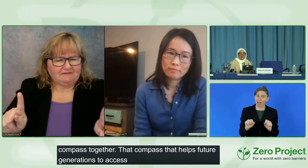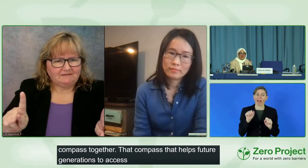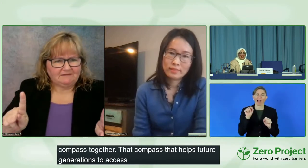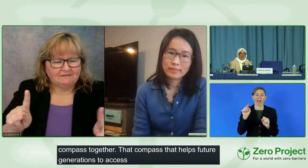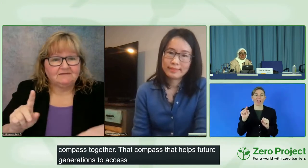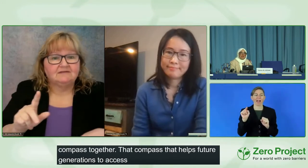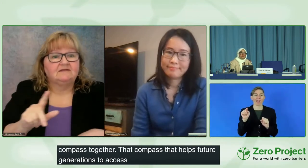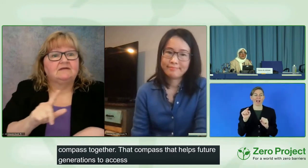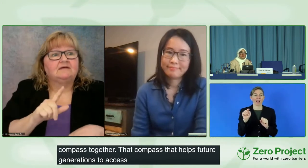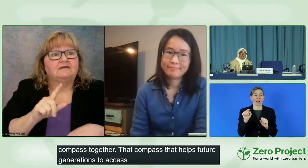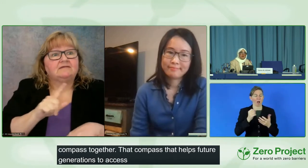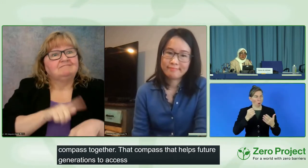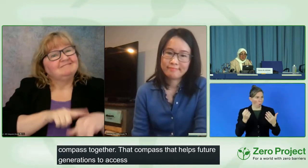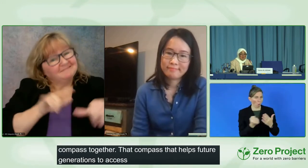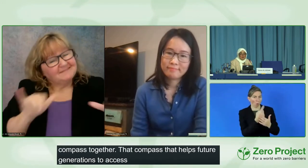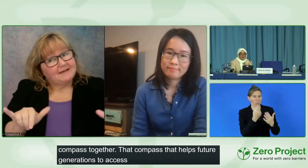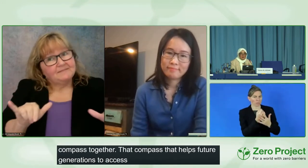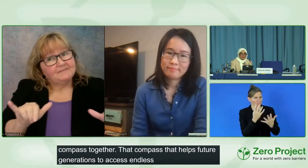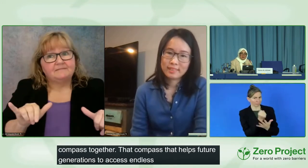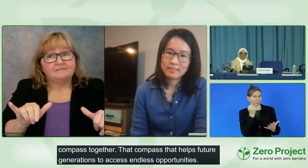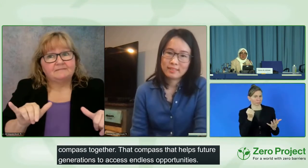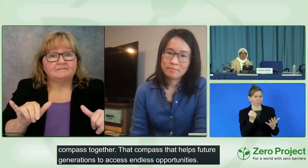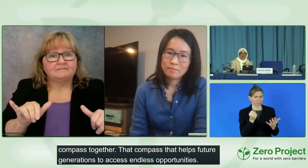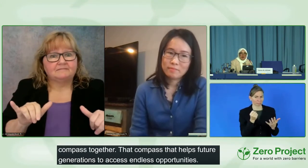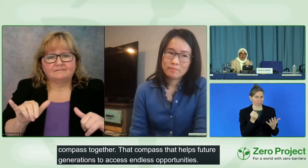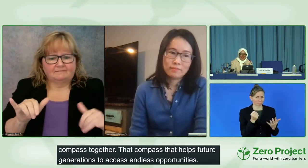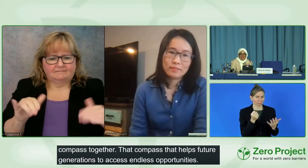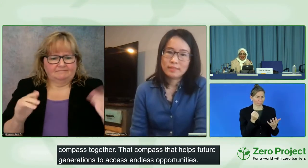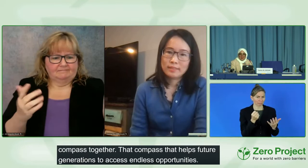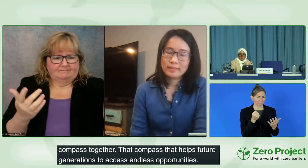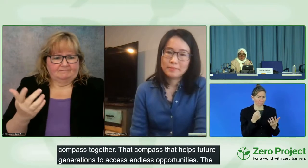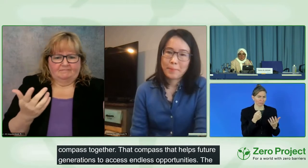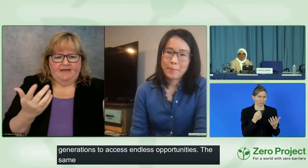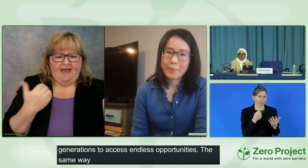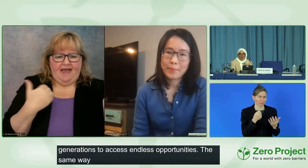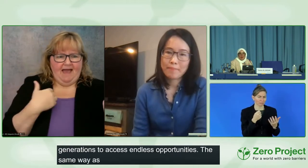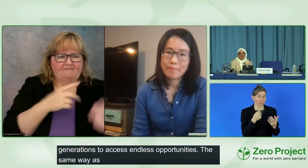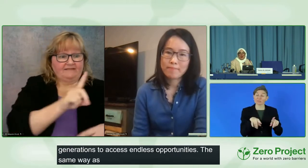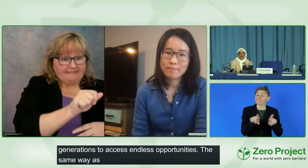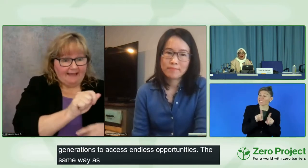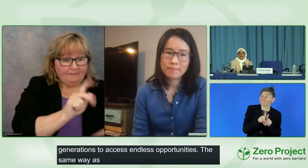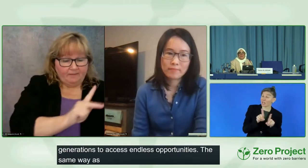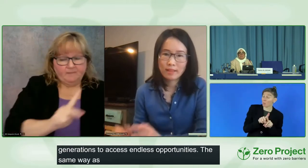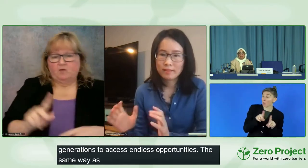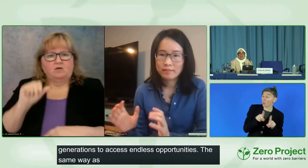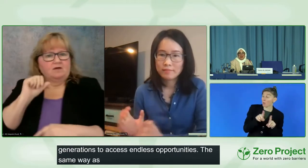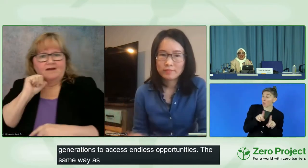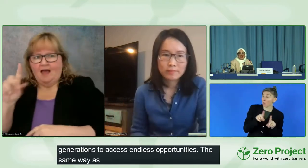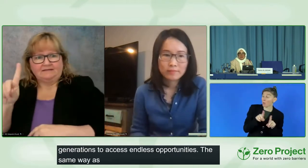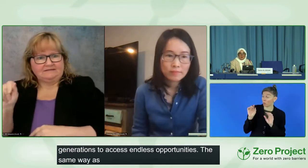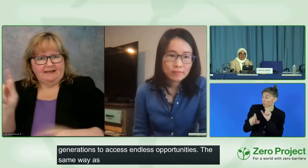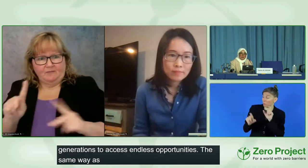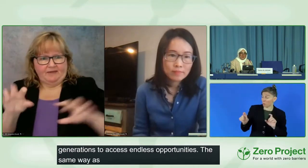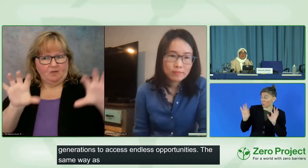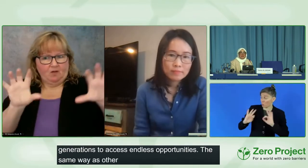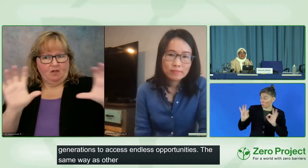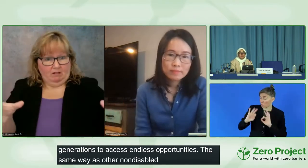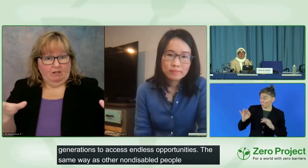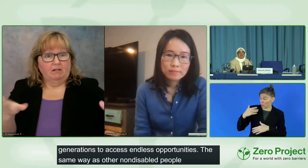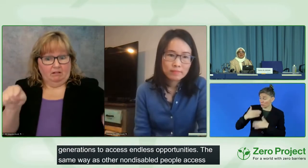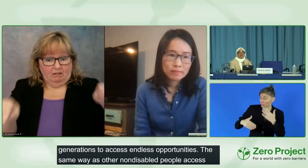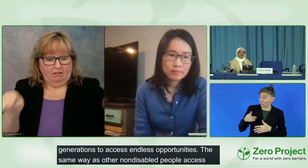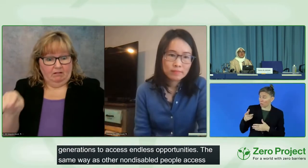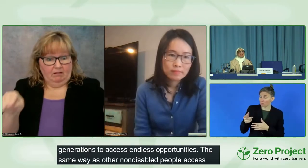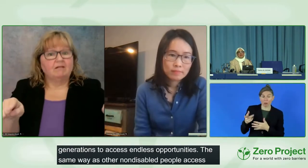as other non-disabled people access them. And it's important